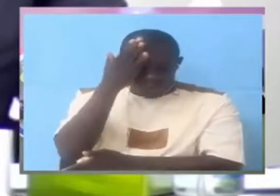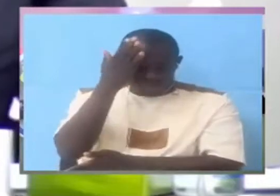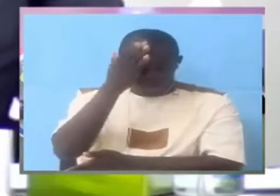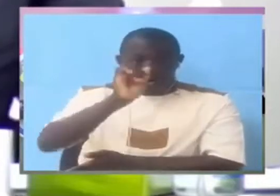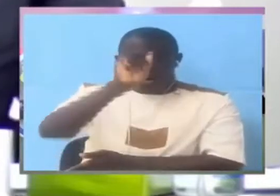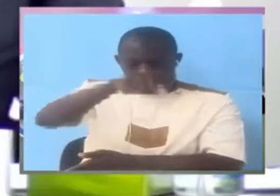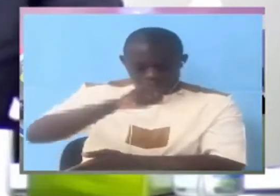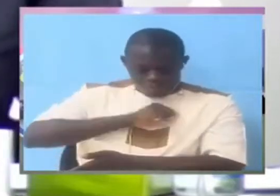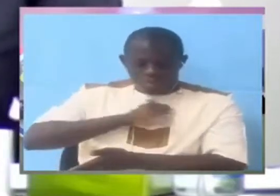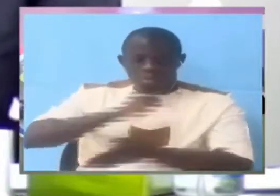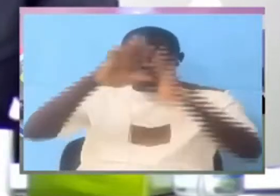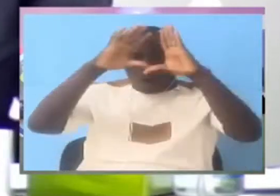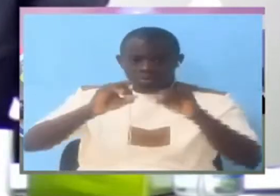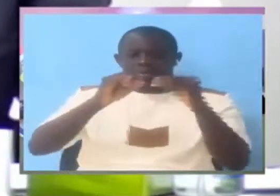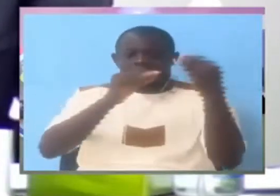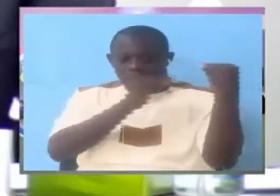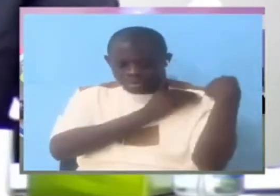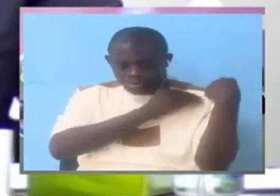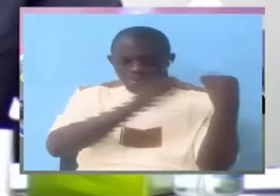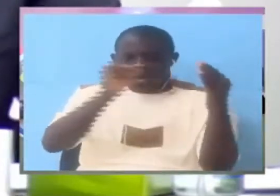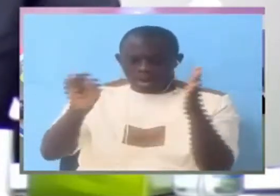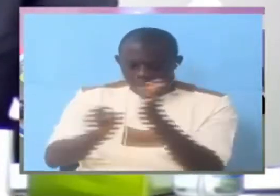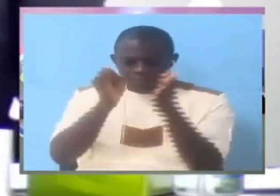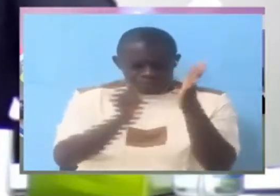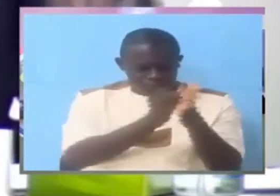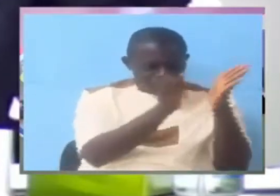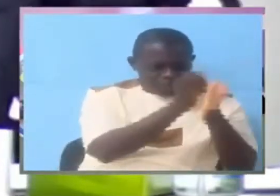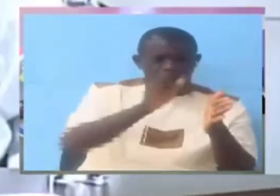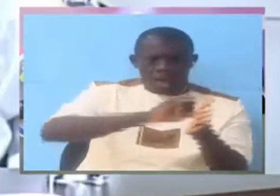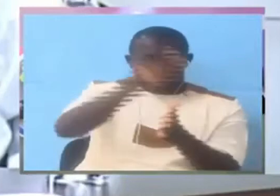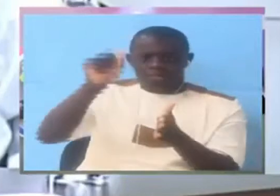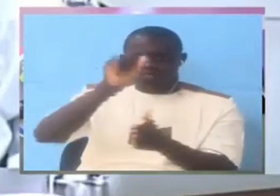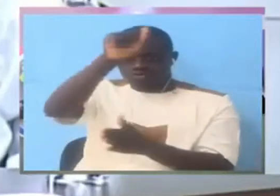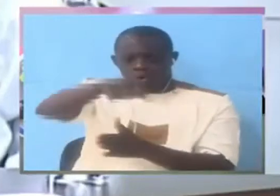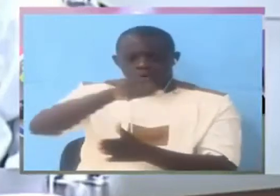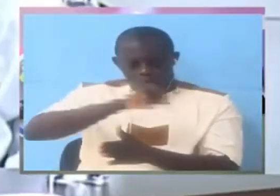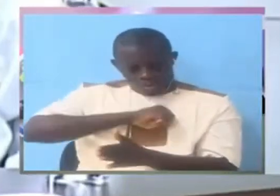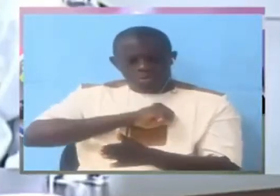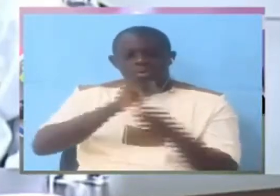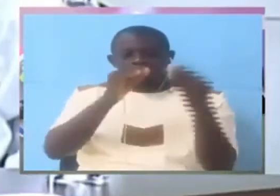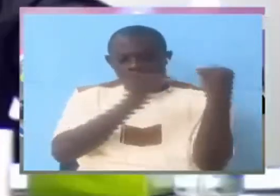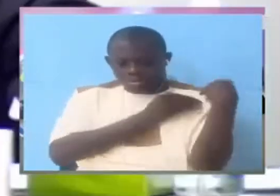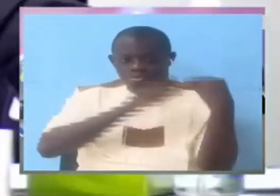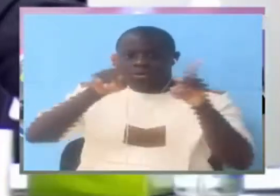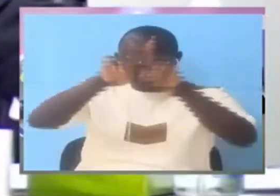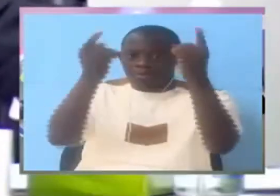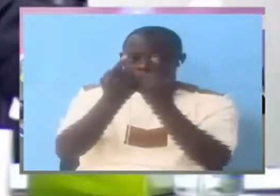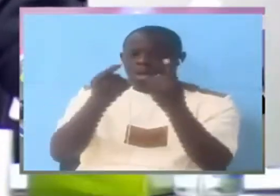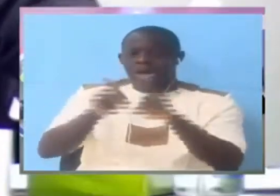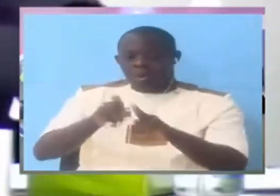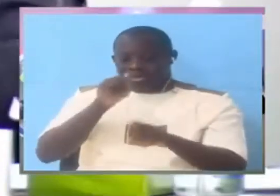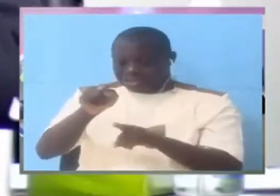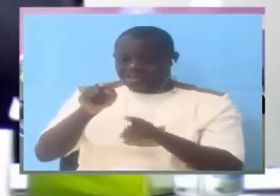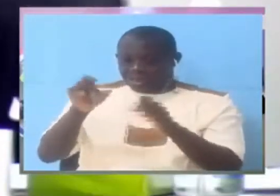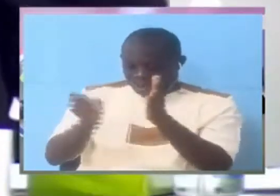was responsible for investigations and it was your unit that investigated this particular activity you trying to run away